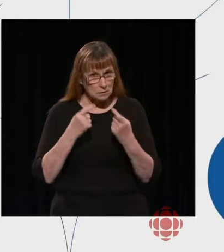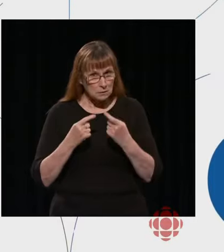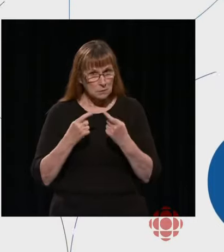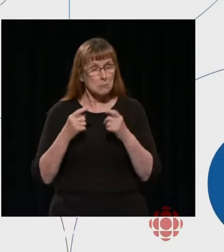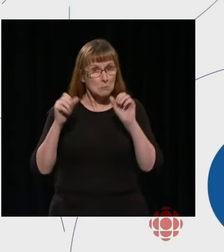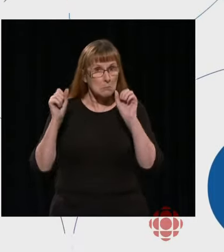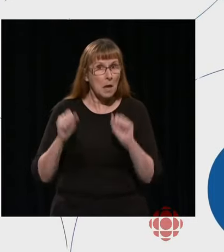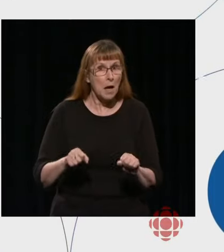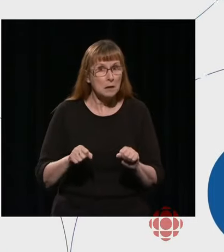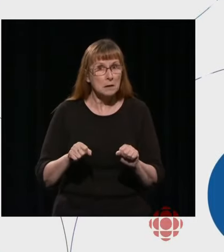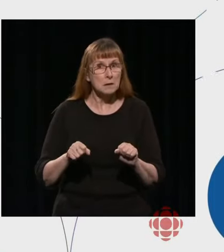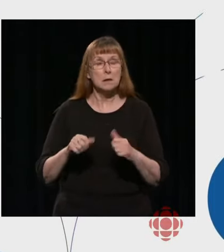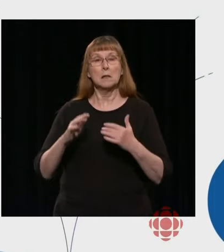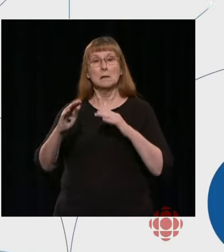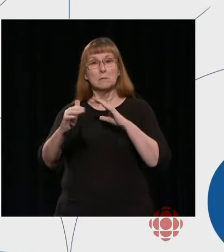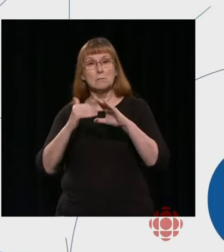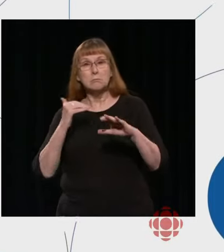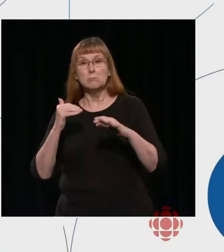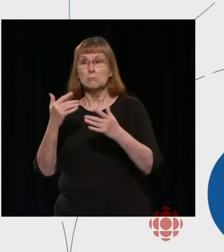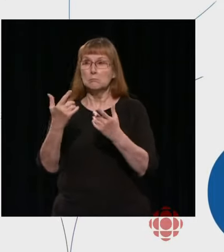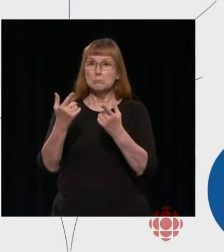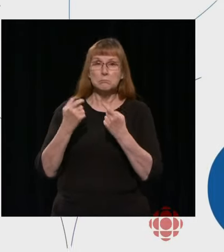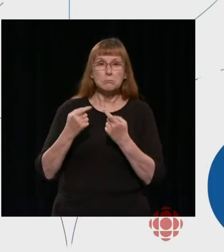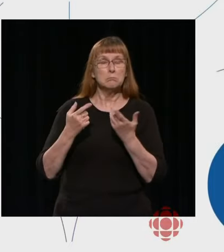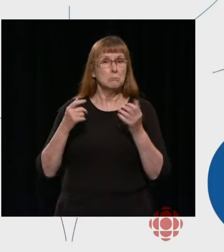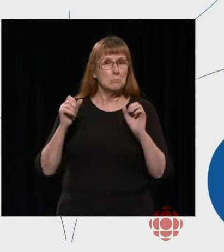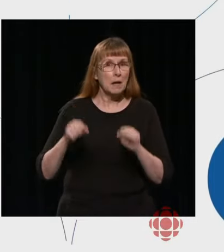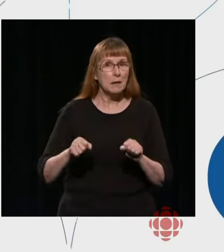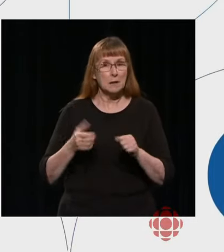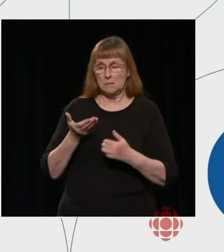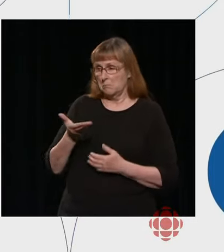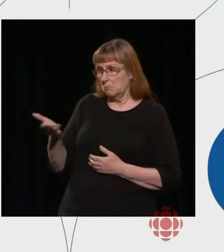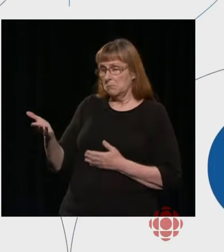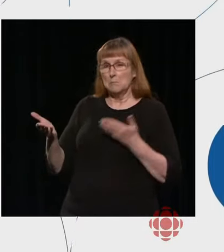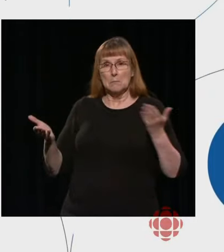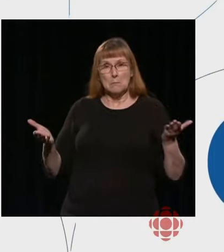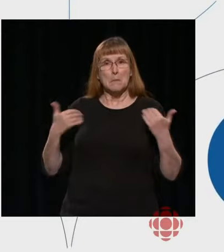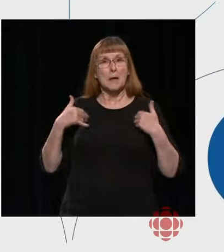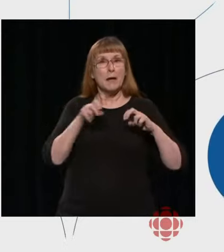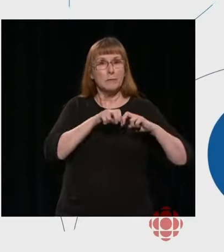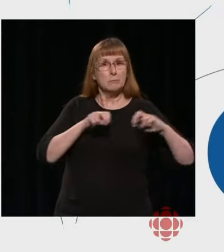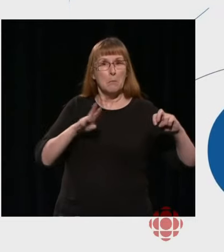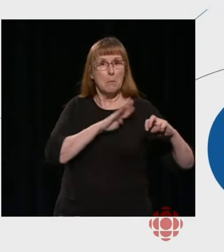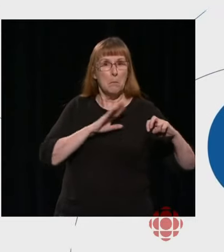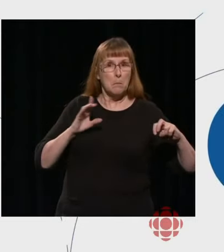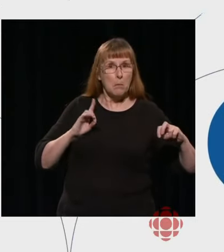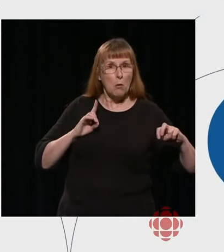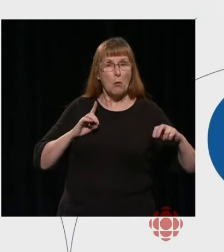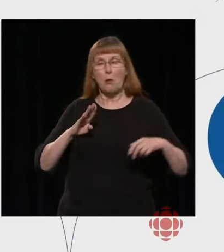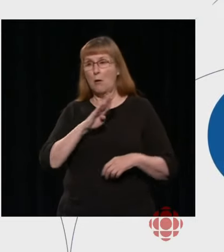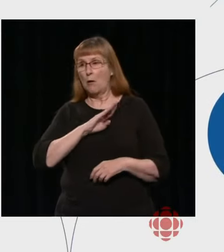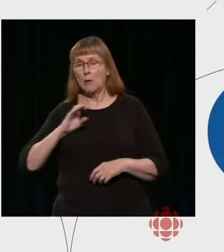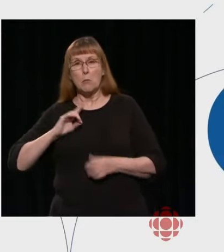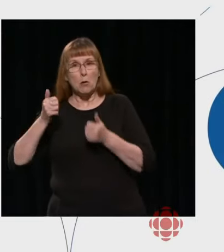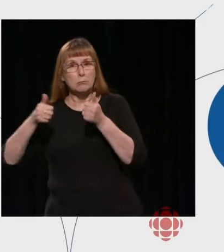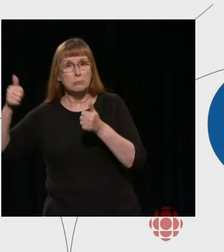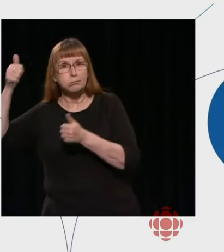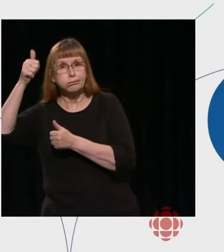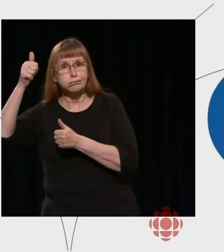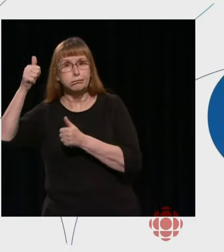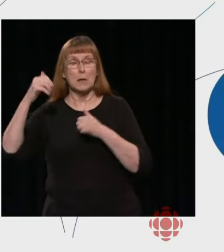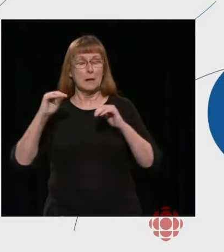questions. You will be able to ask questions of the Board Chair as well. So please submit your questions by email to